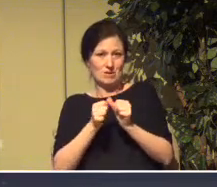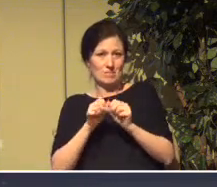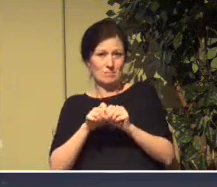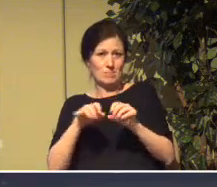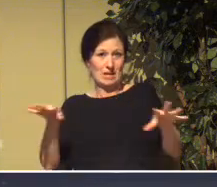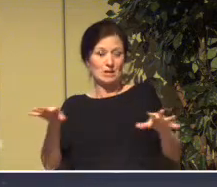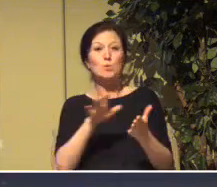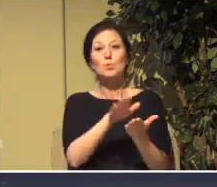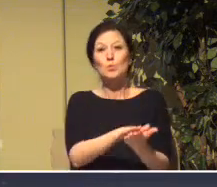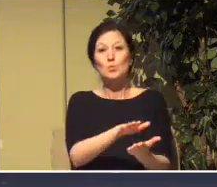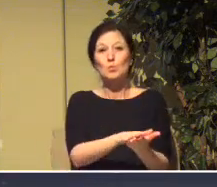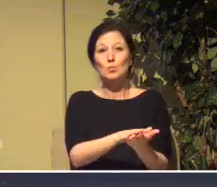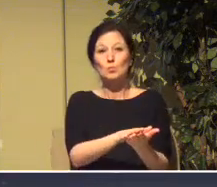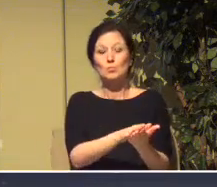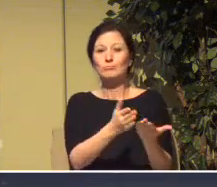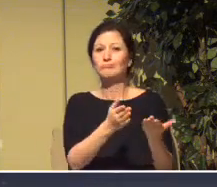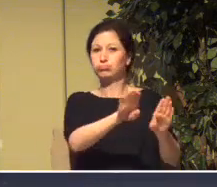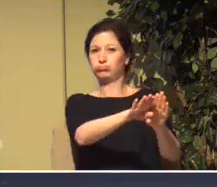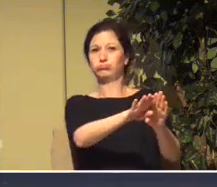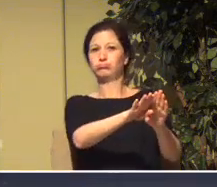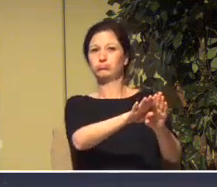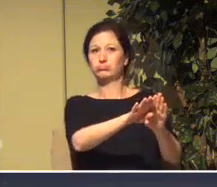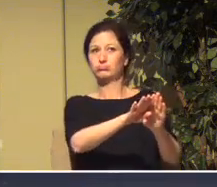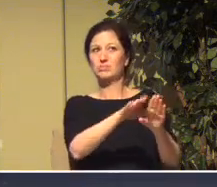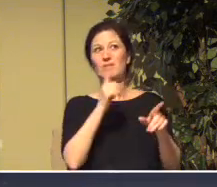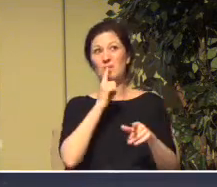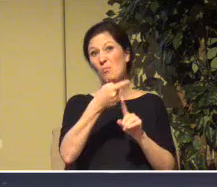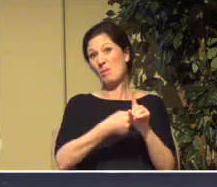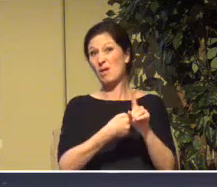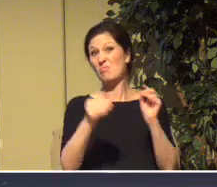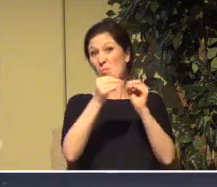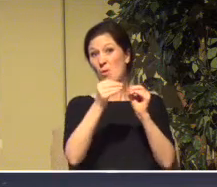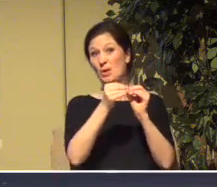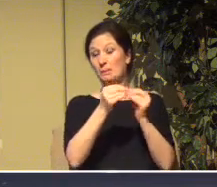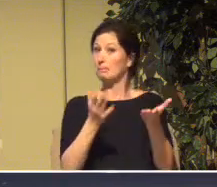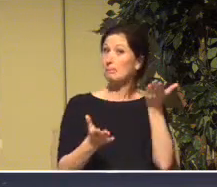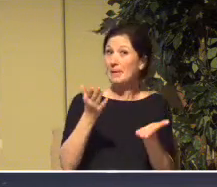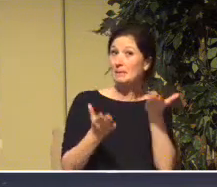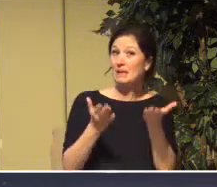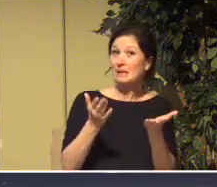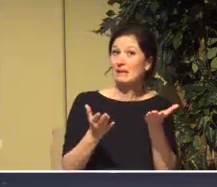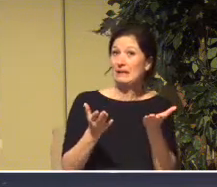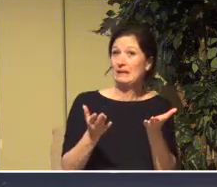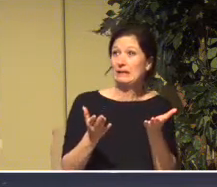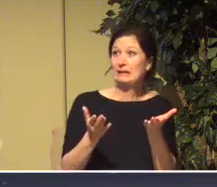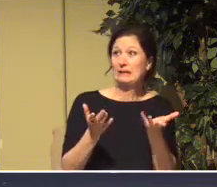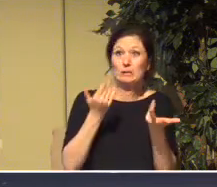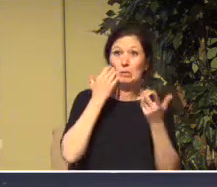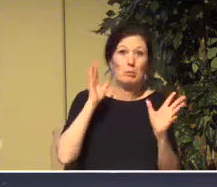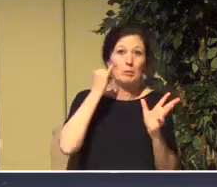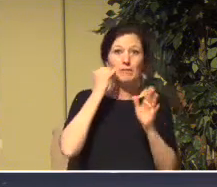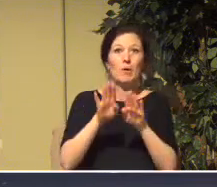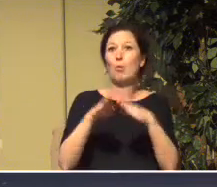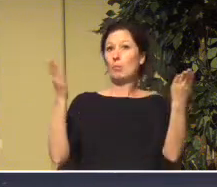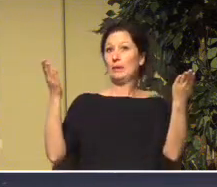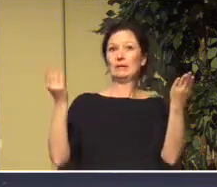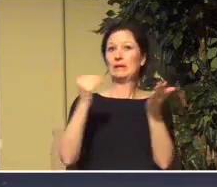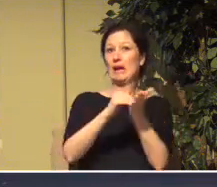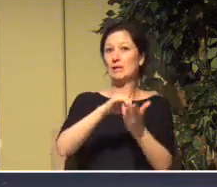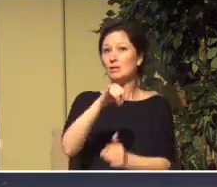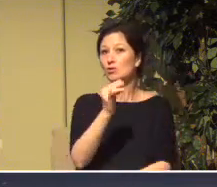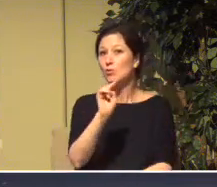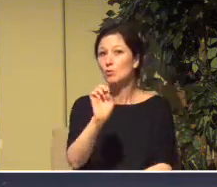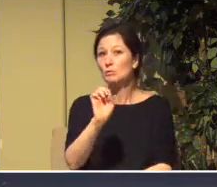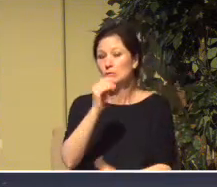Schools remain closed until the end of this month, and who knows if they'll be able to open before the end of the